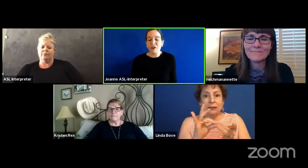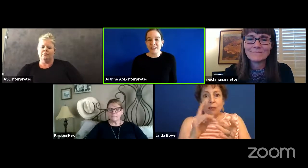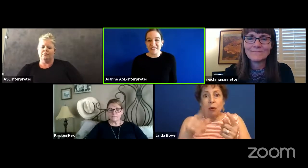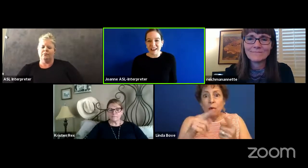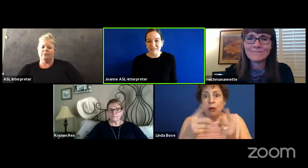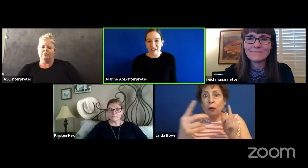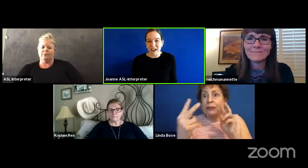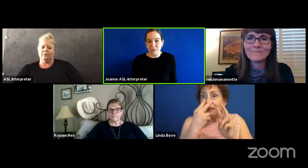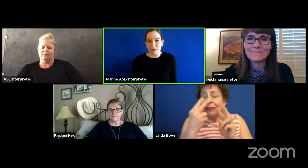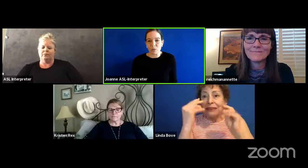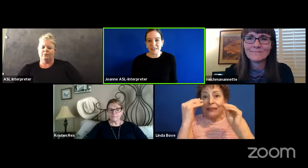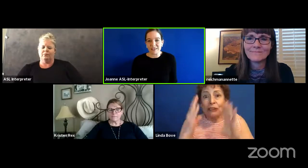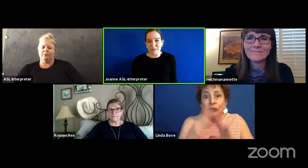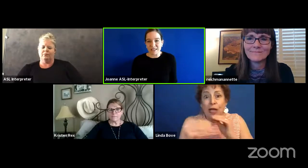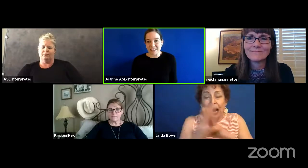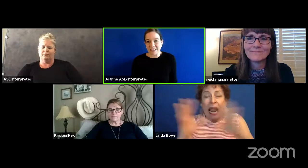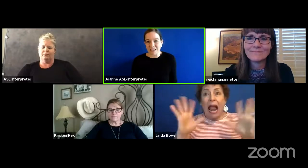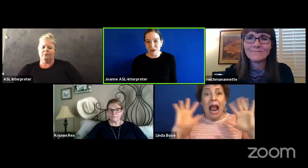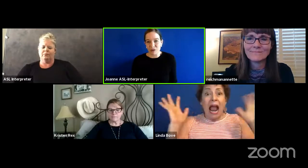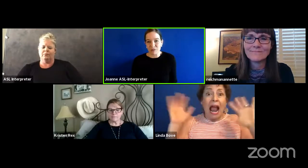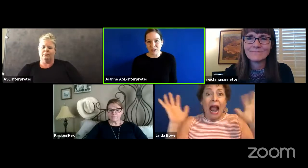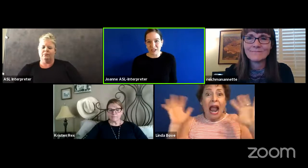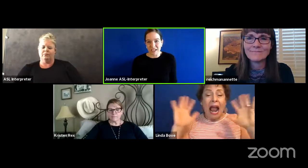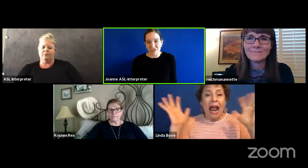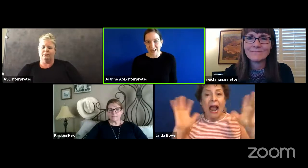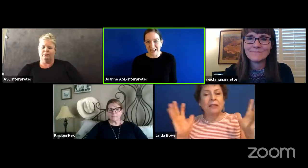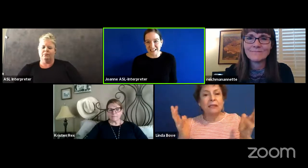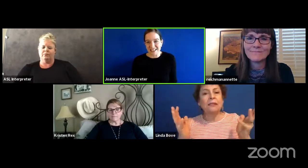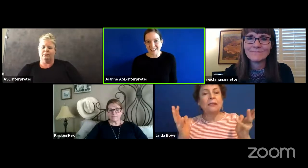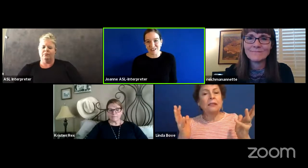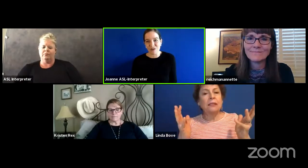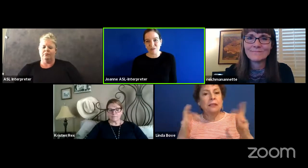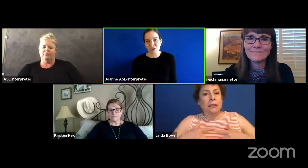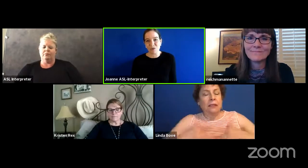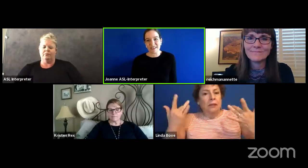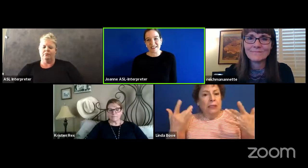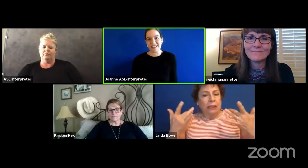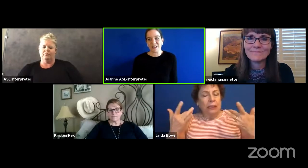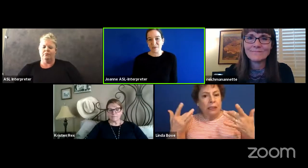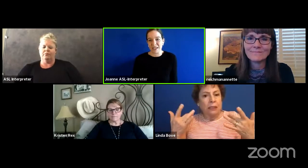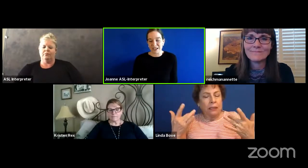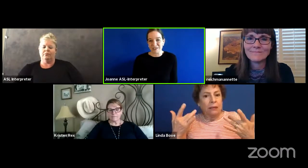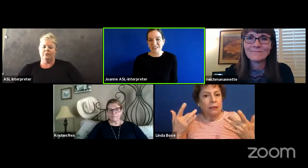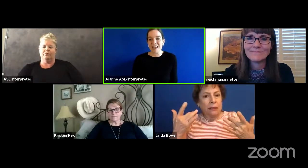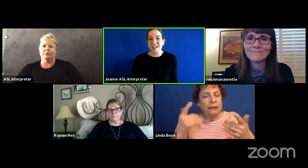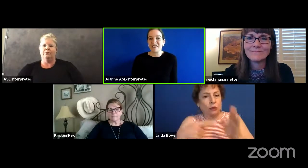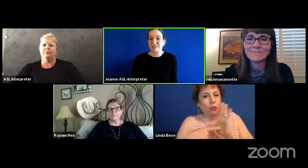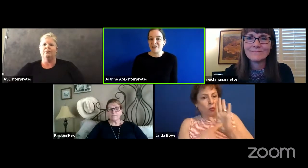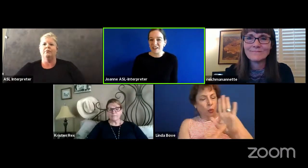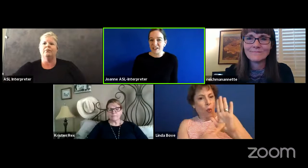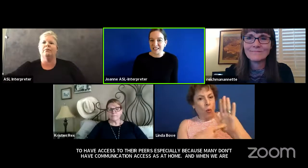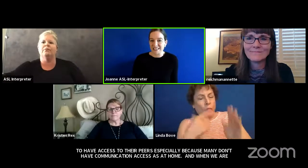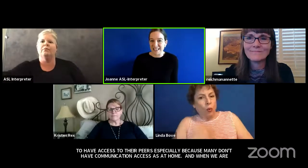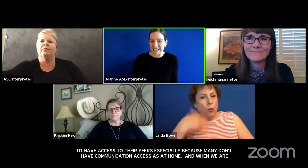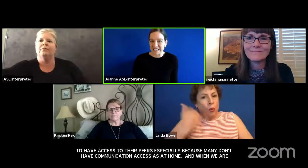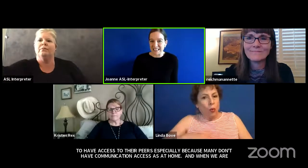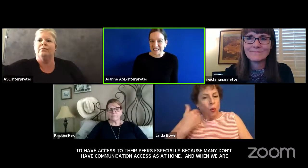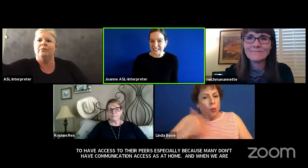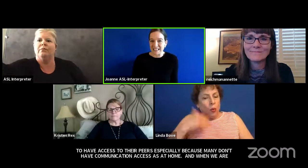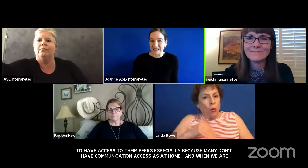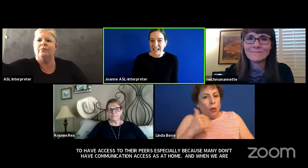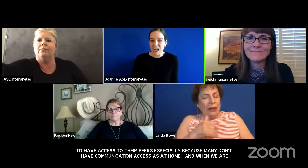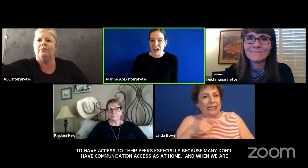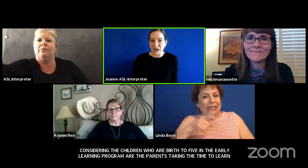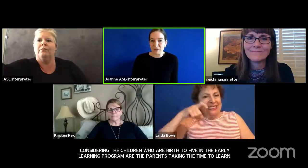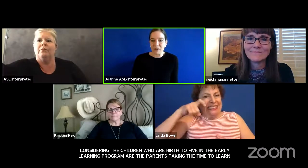now they're fully in that environment with limited to no communication access. So I'm sure when they see their peers, they're very excited.